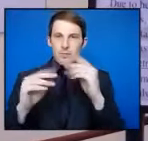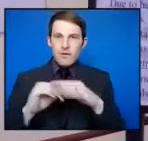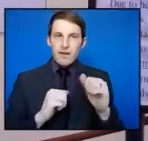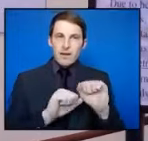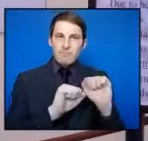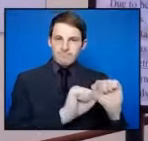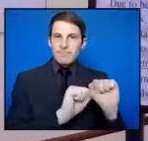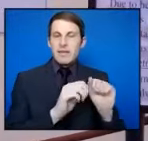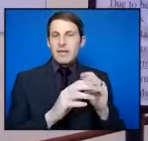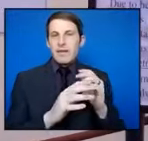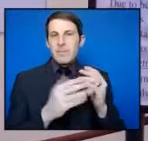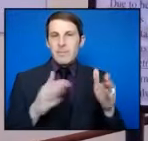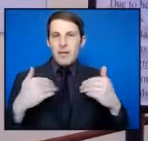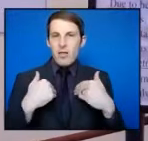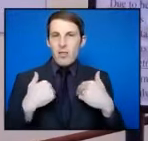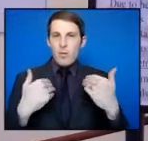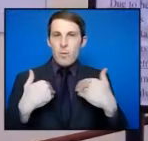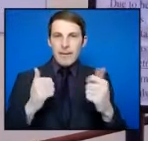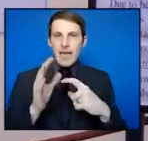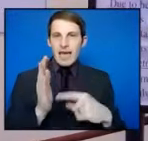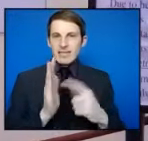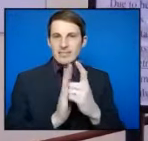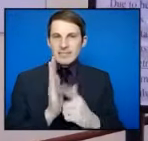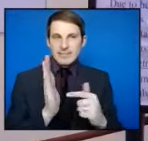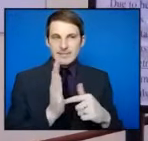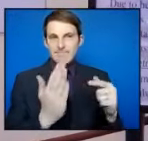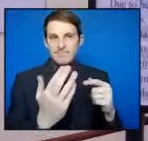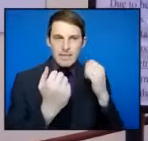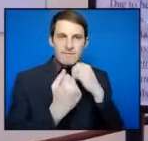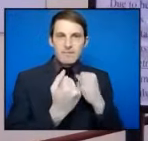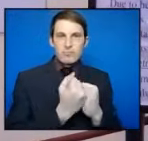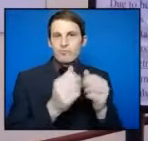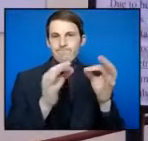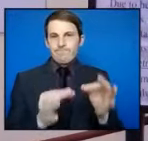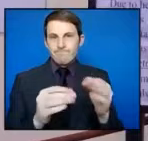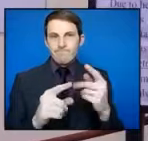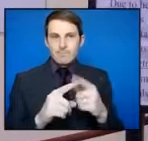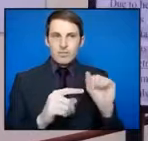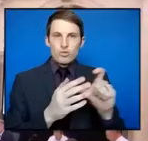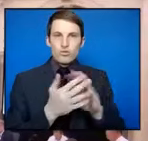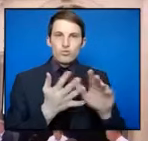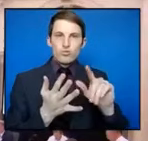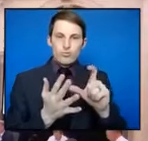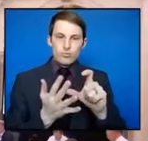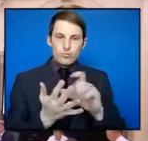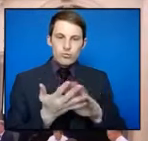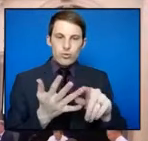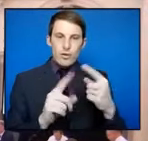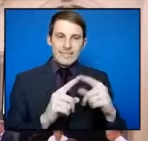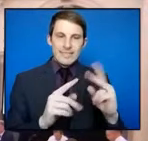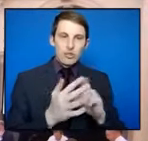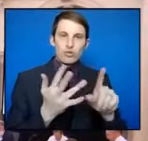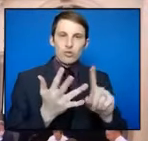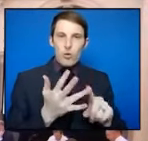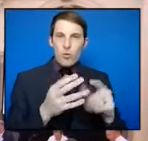the Public Health and Wellbeing Act and the work that obviously the Cho and in this instance his deputy Cho had made. But more broadly though,